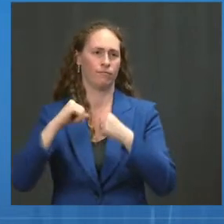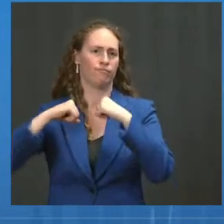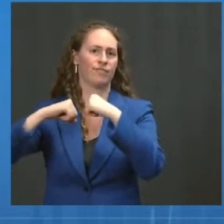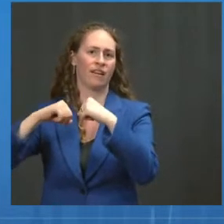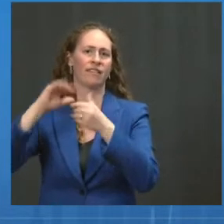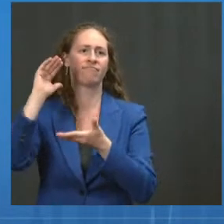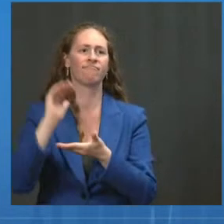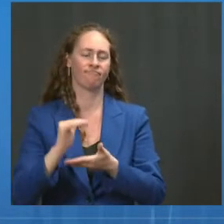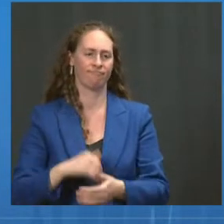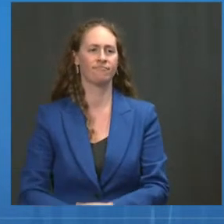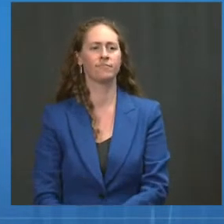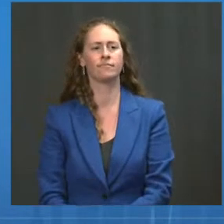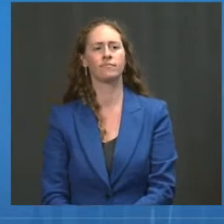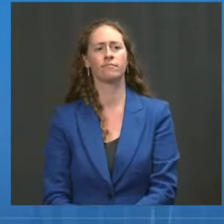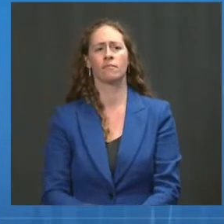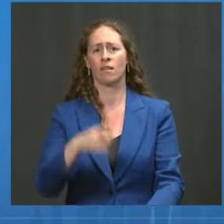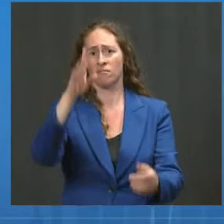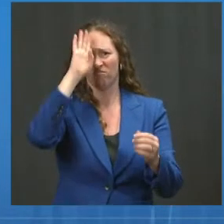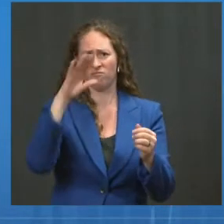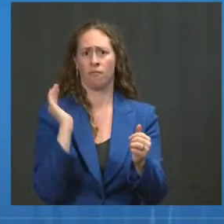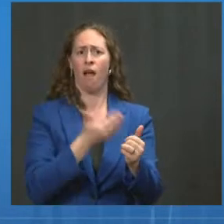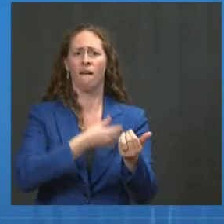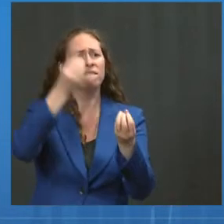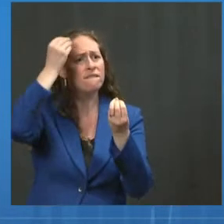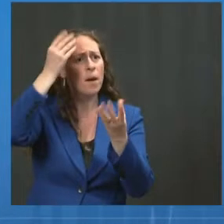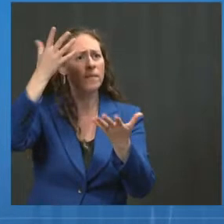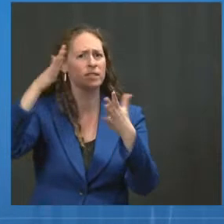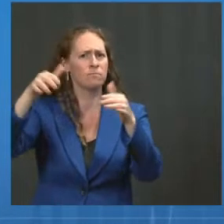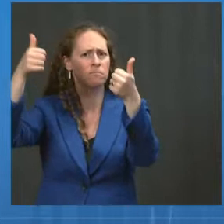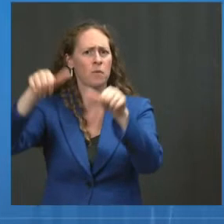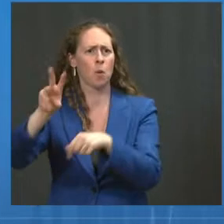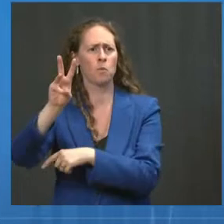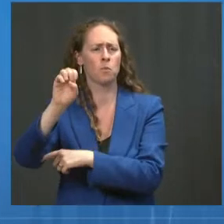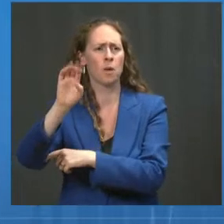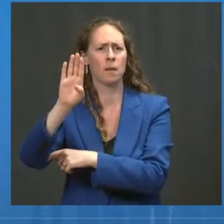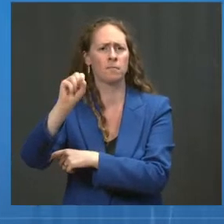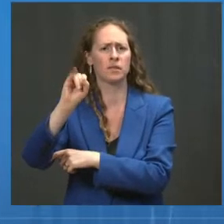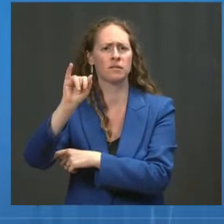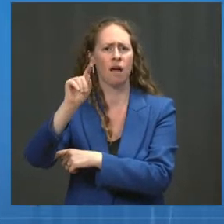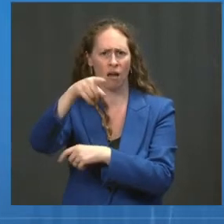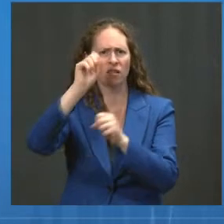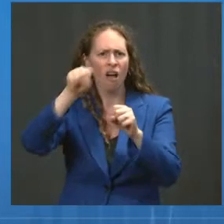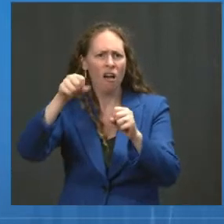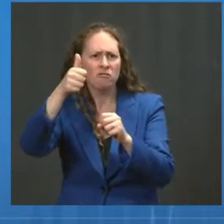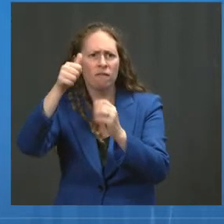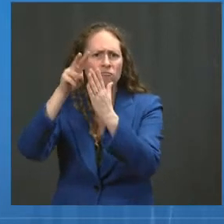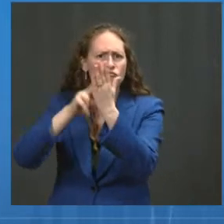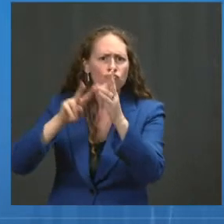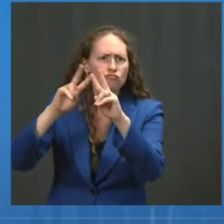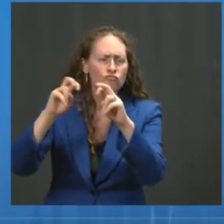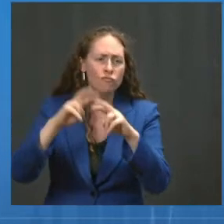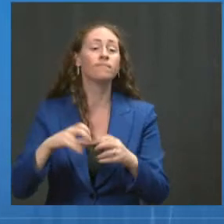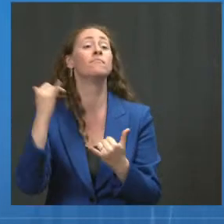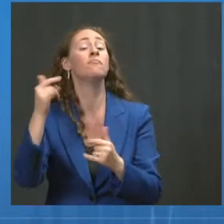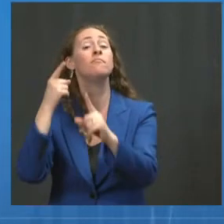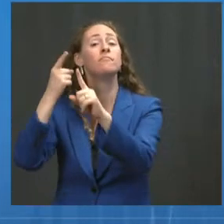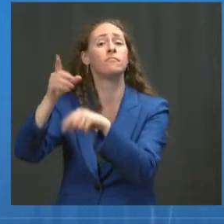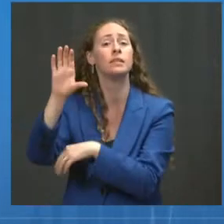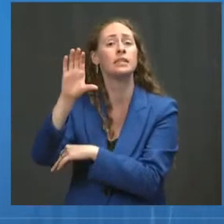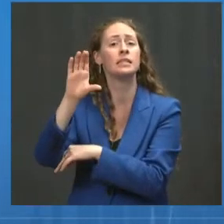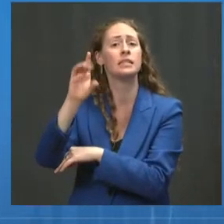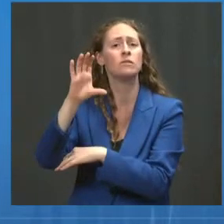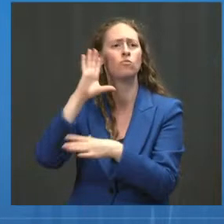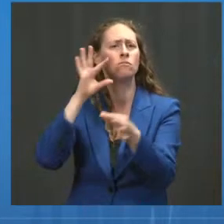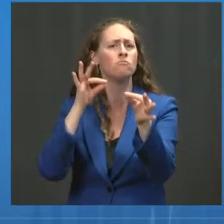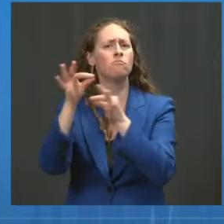server. Today, CDC will also publish data from our National Healthcare Safety Network, a nursing